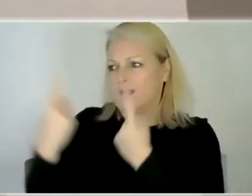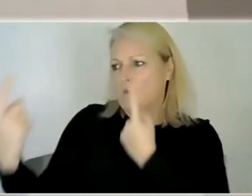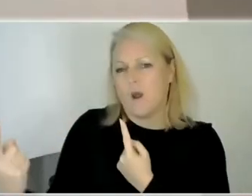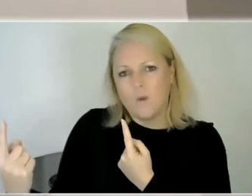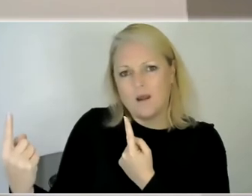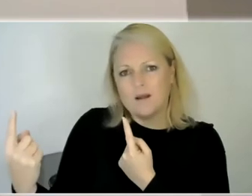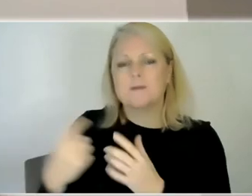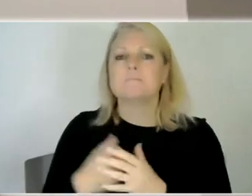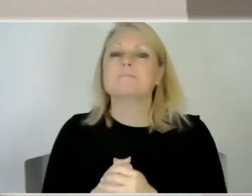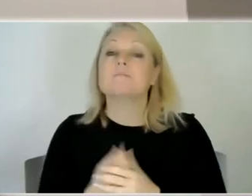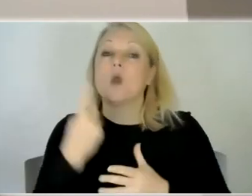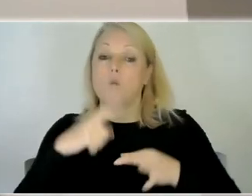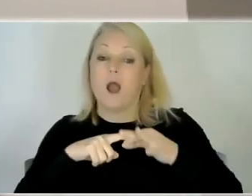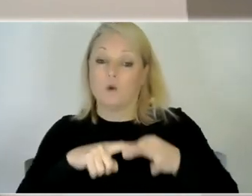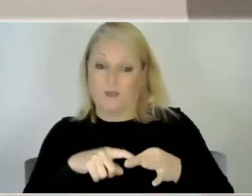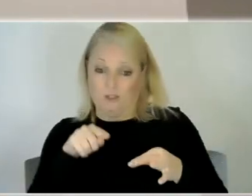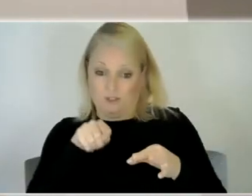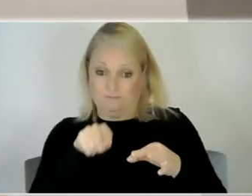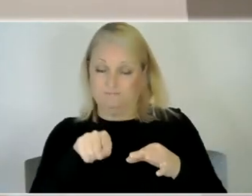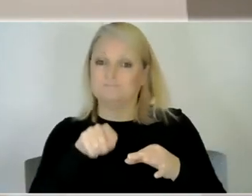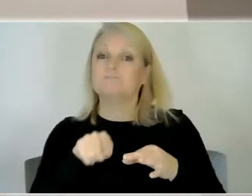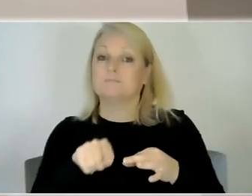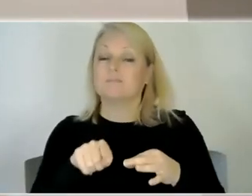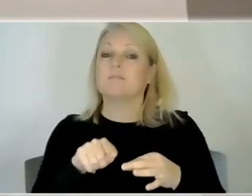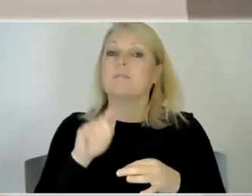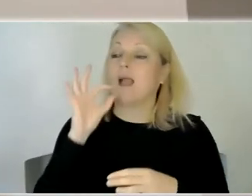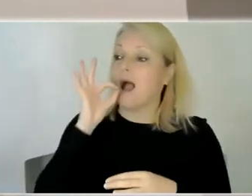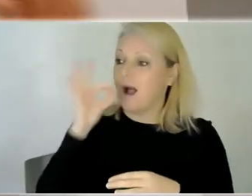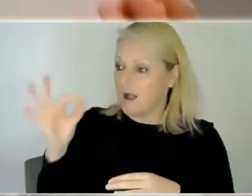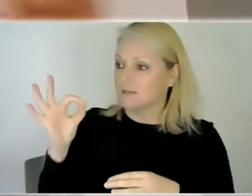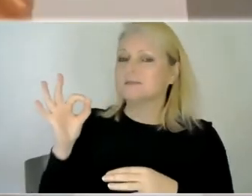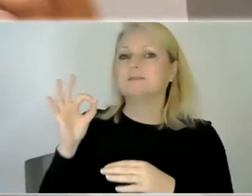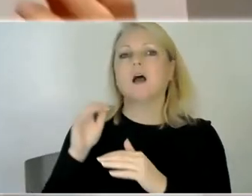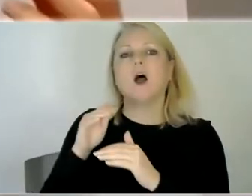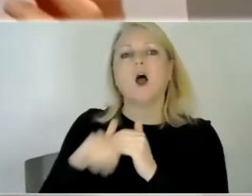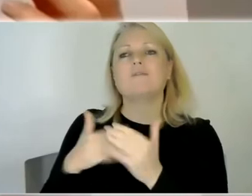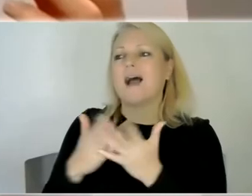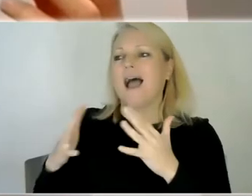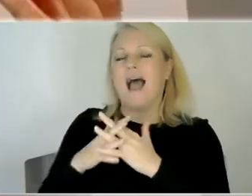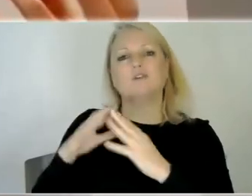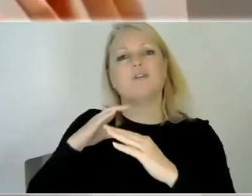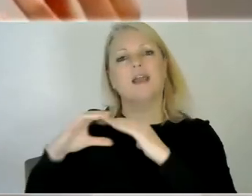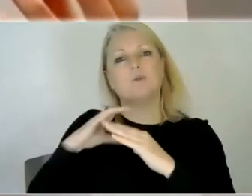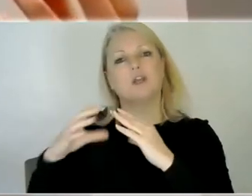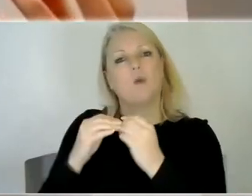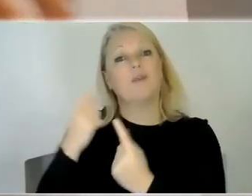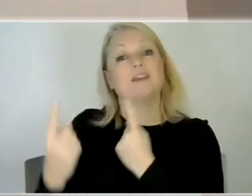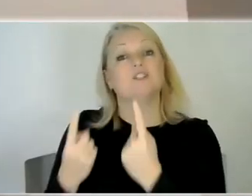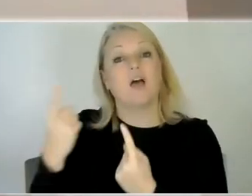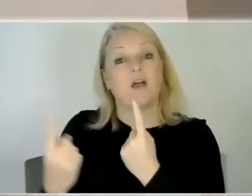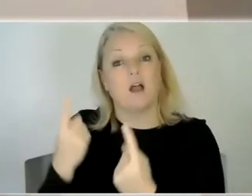um we had a question that came through actually which touched on that um about you know how they communicate with each other um